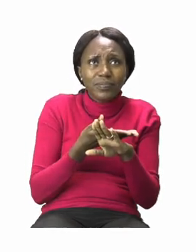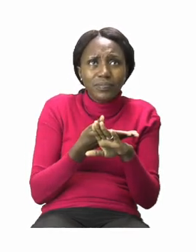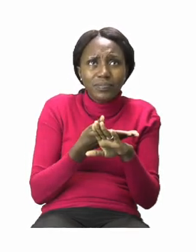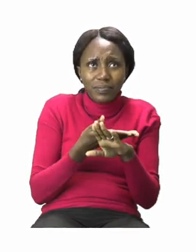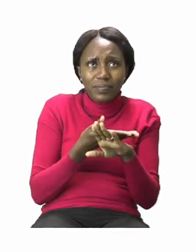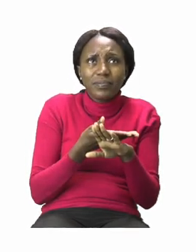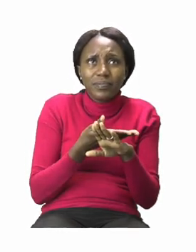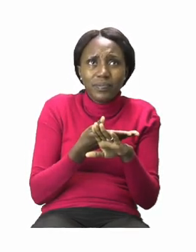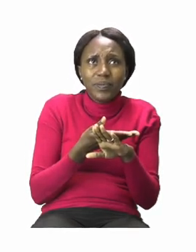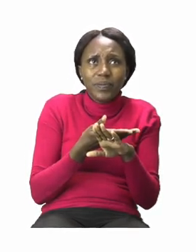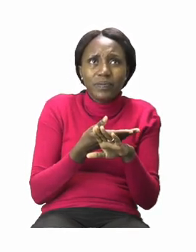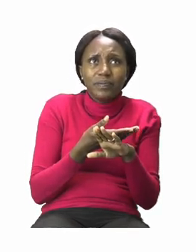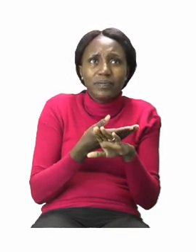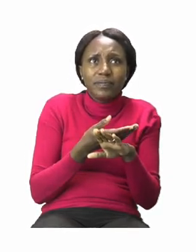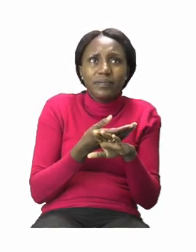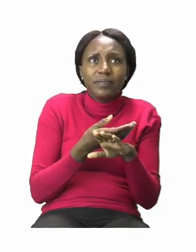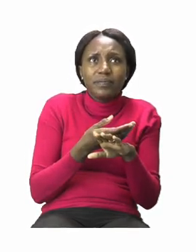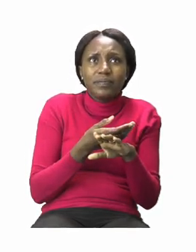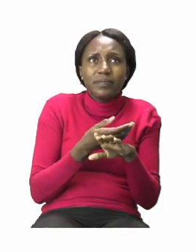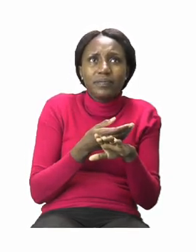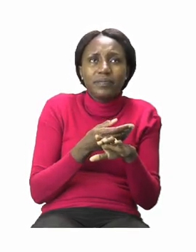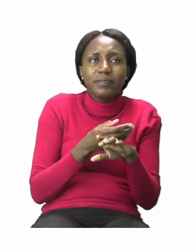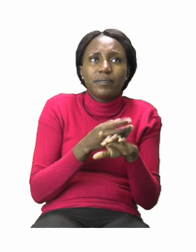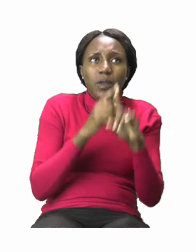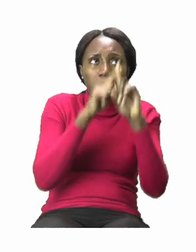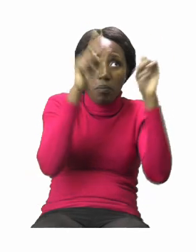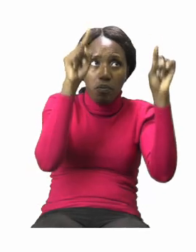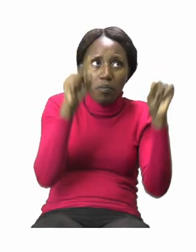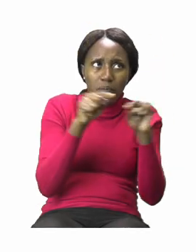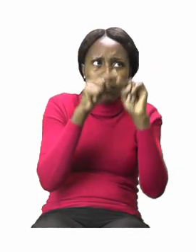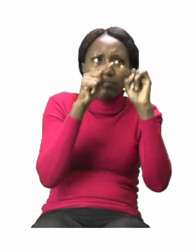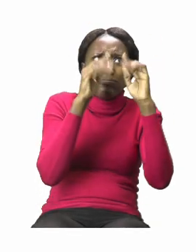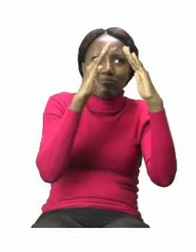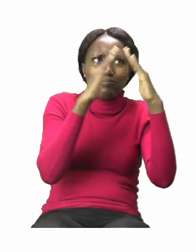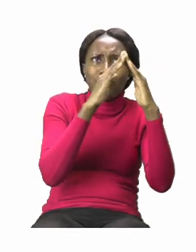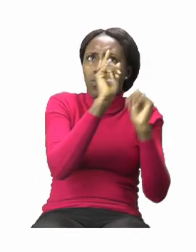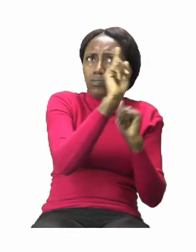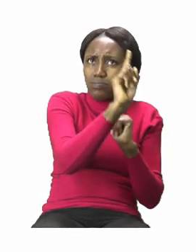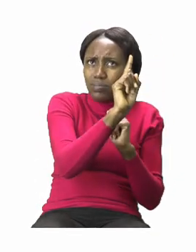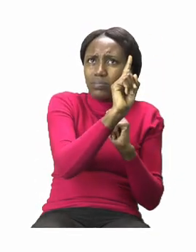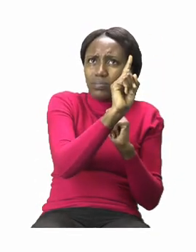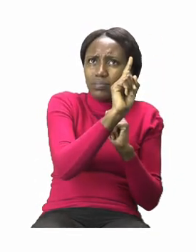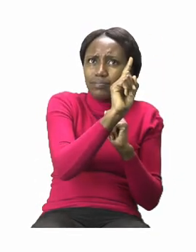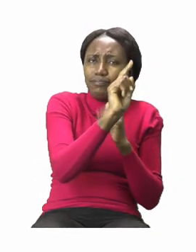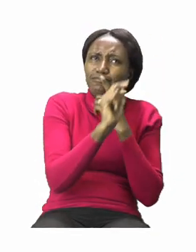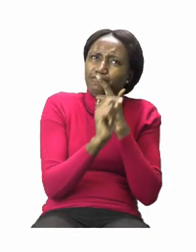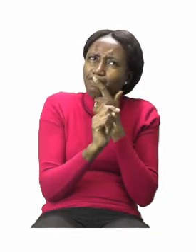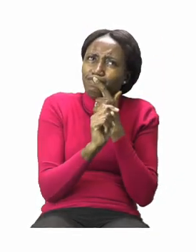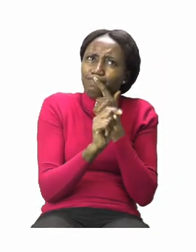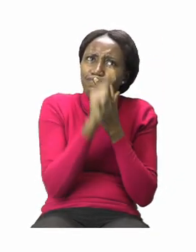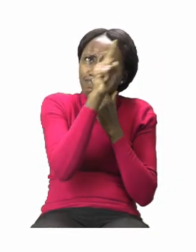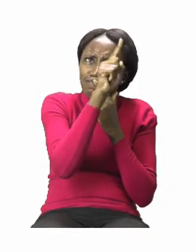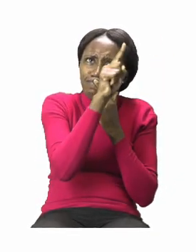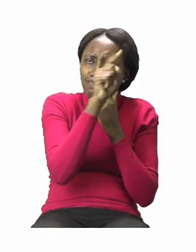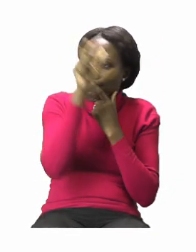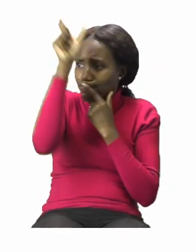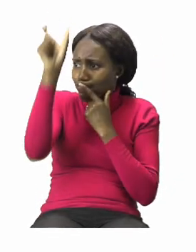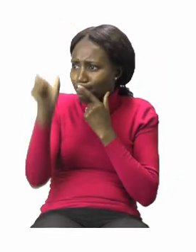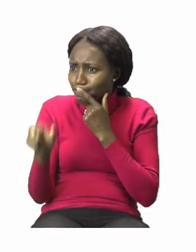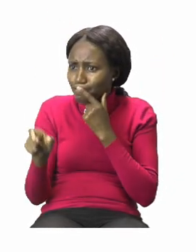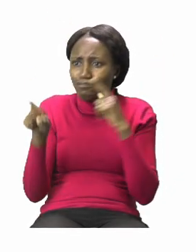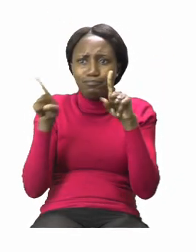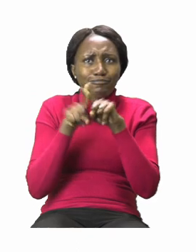first one we can see that it is one house. So which one on the other side